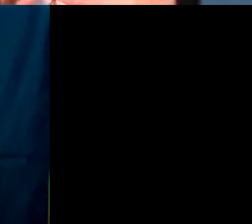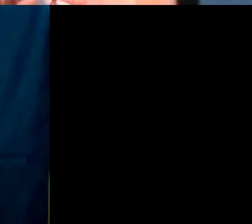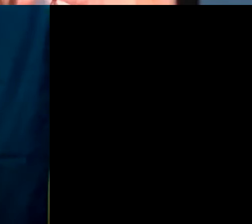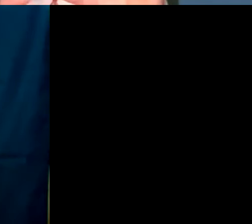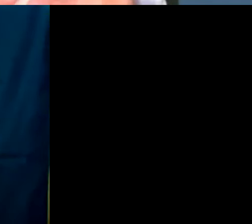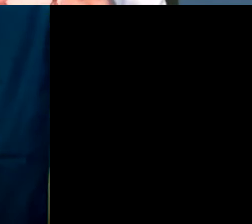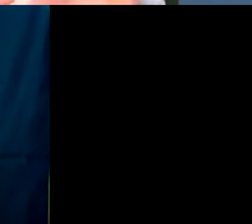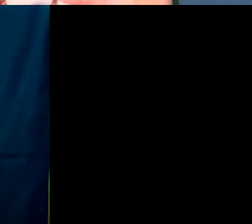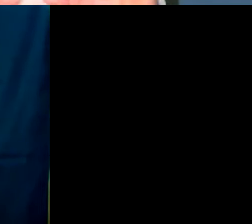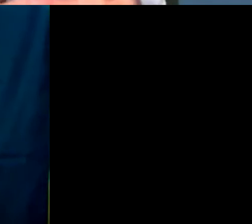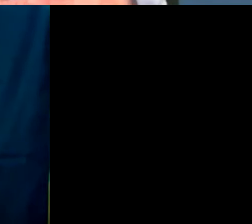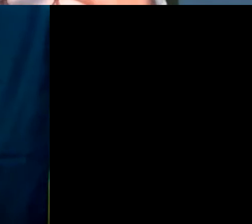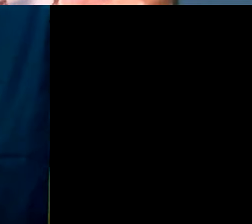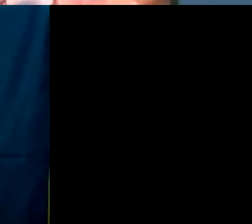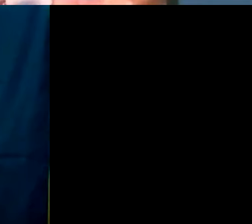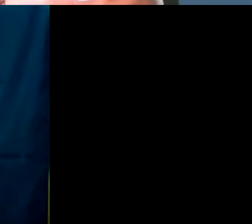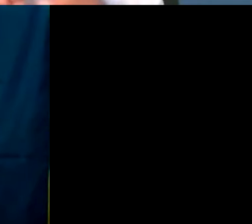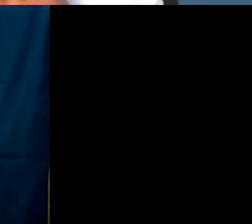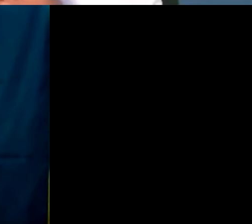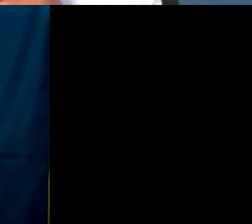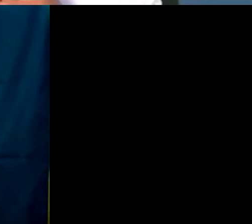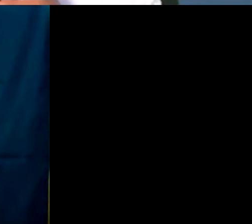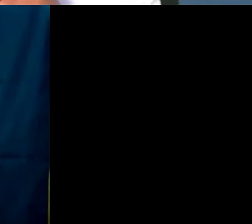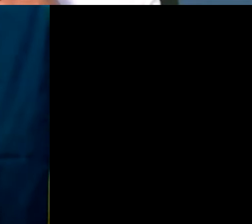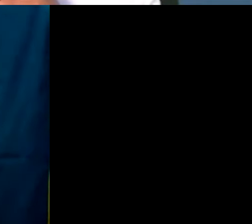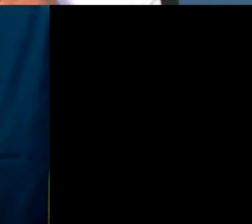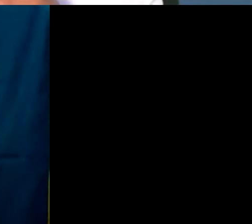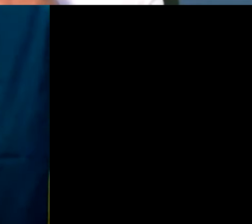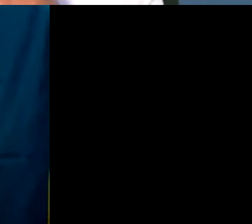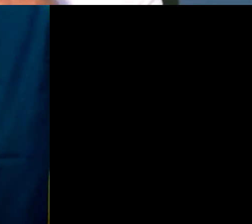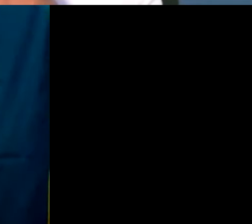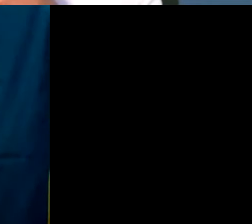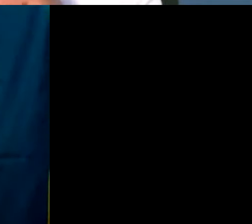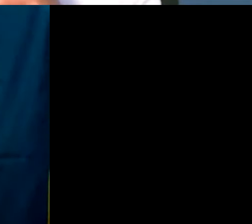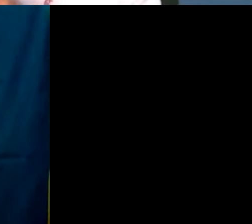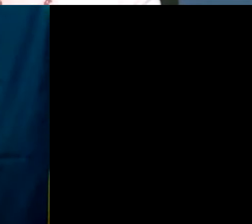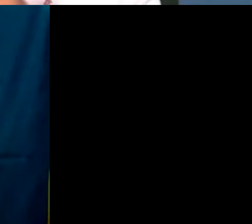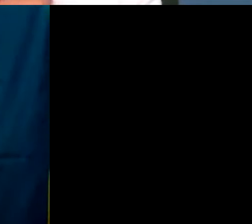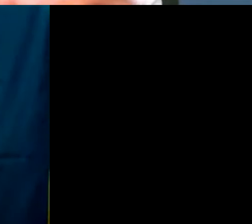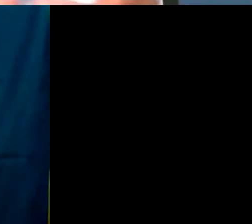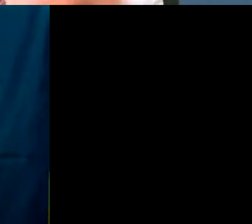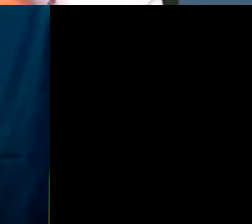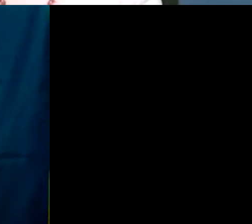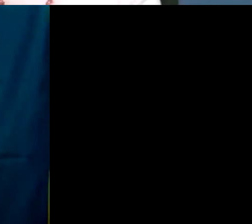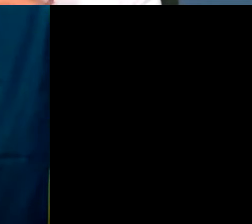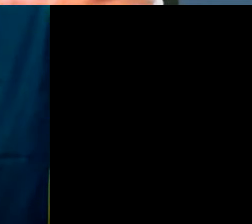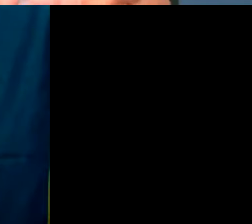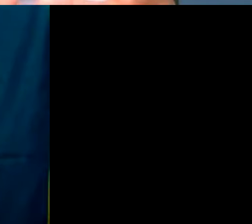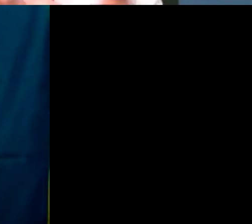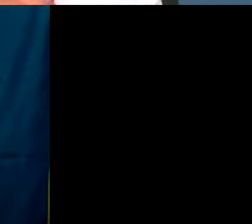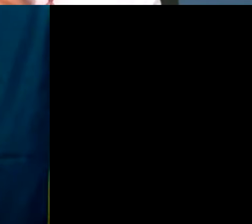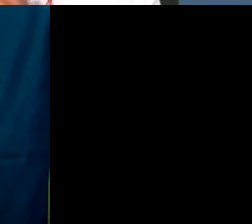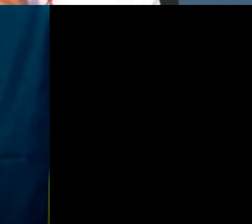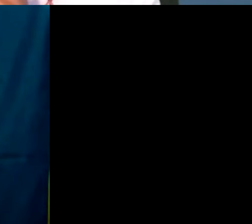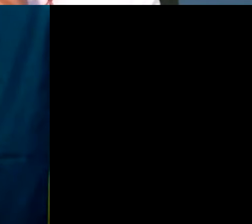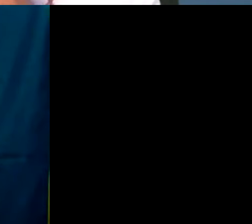the temple of Philae, at least referenced to his name. Um, and there are small little shrines along